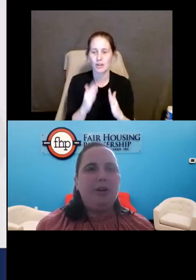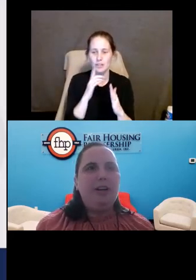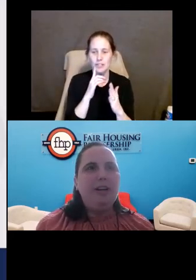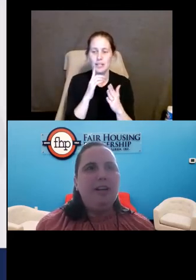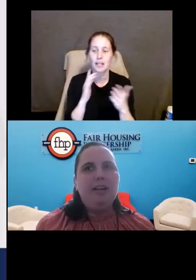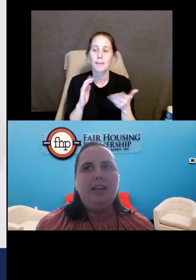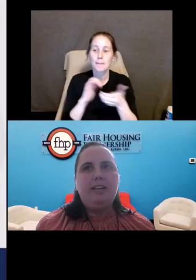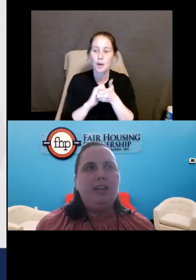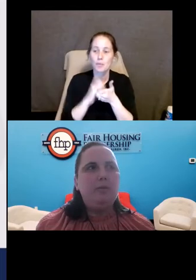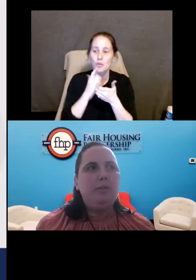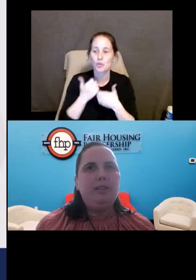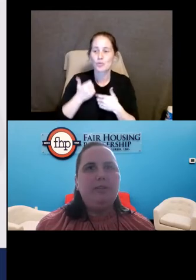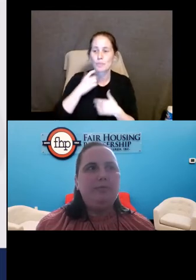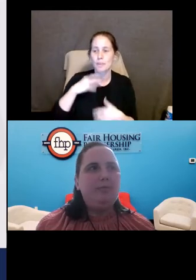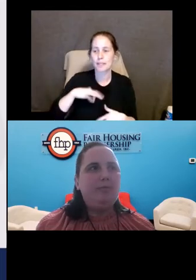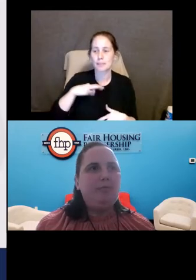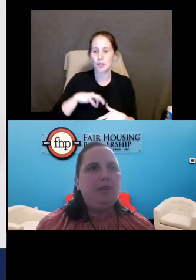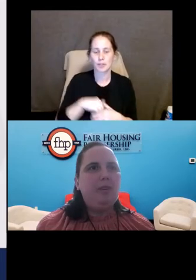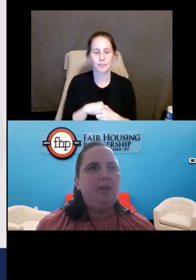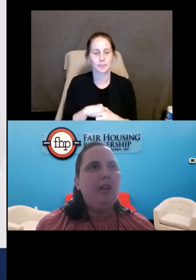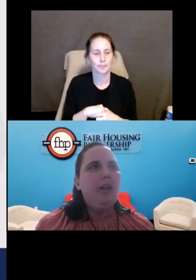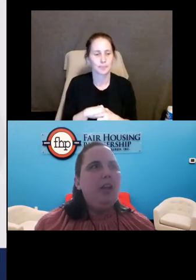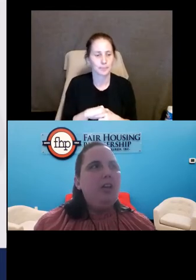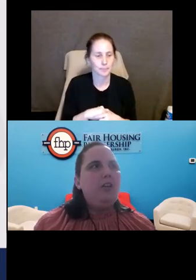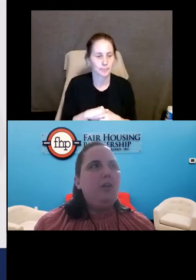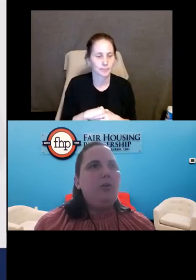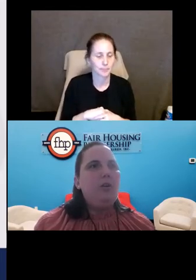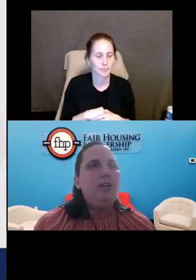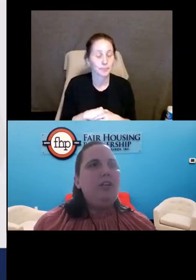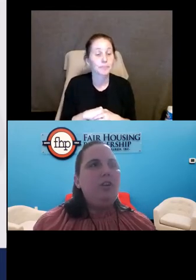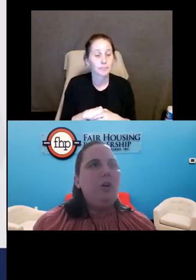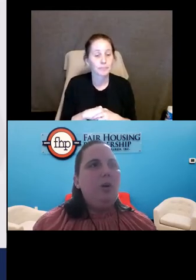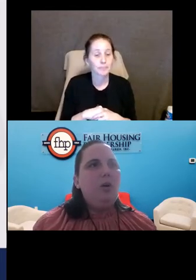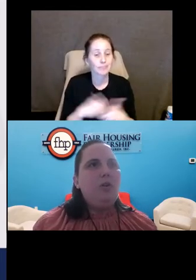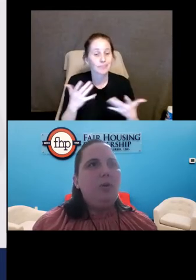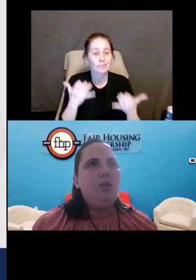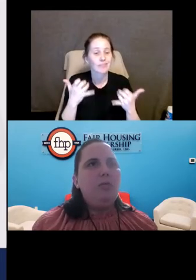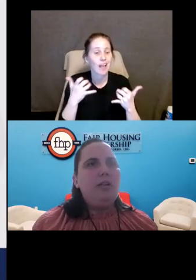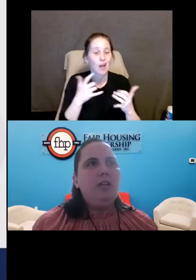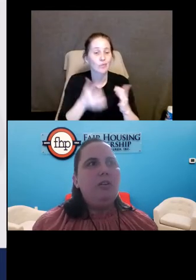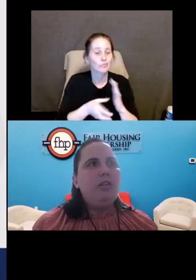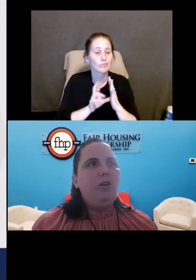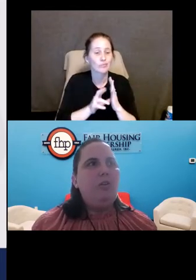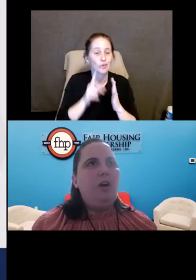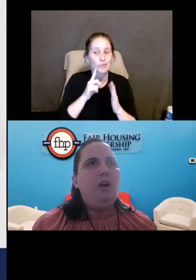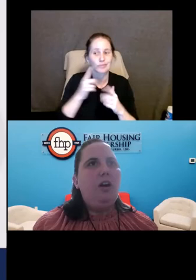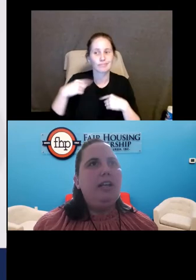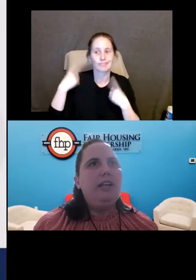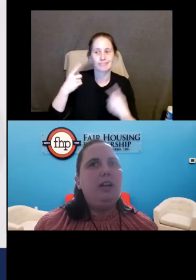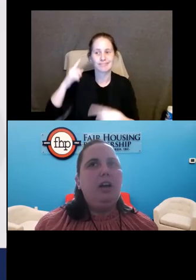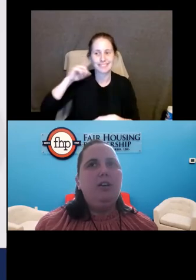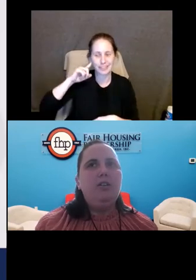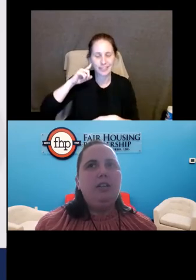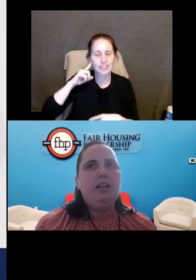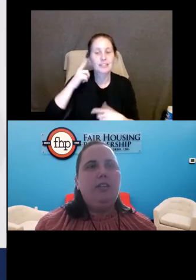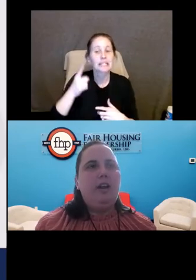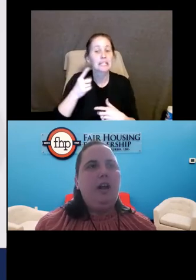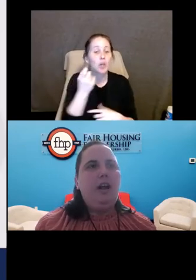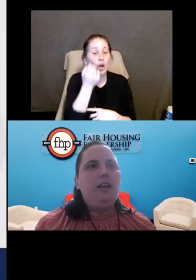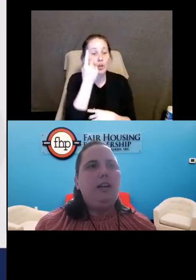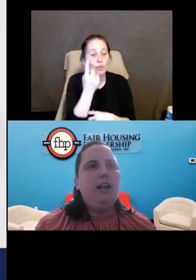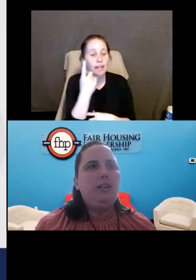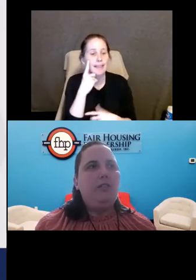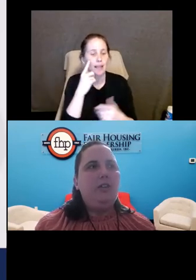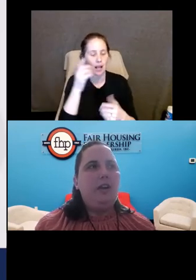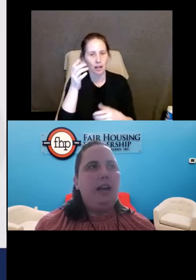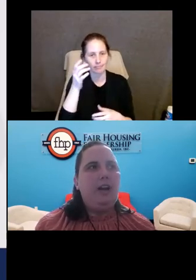Pittsburgh. Next slide, please. So let's go over what you've been hearing so far is to understand the